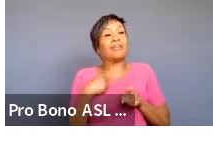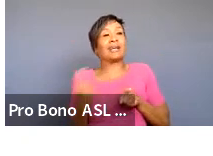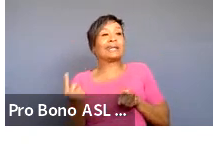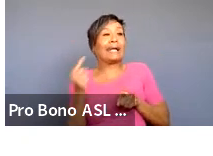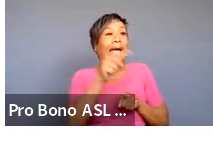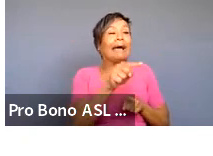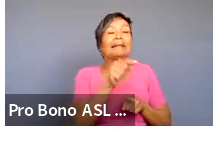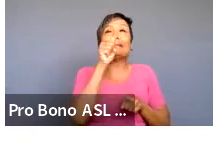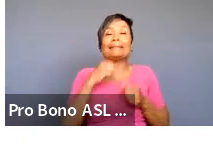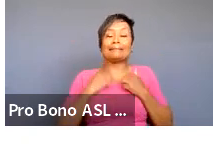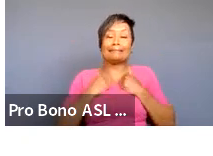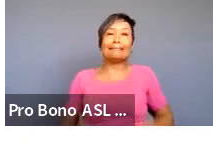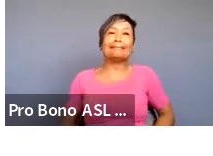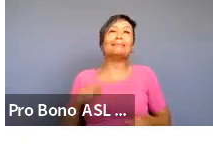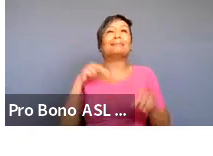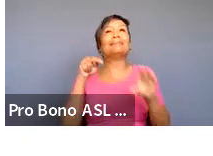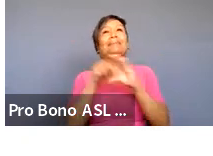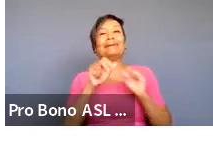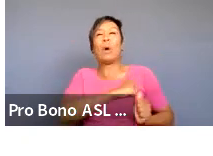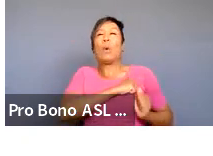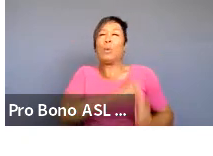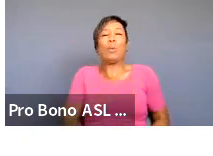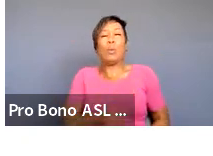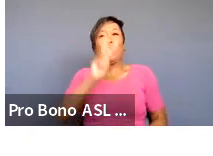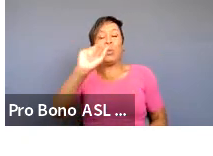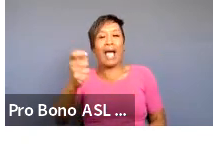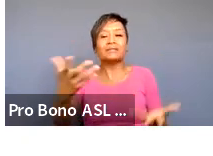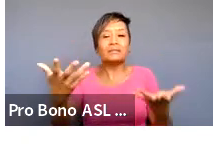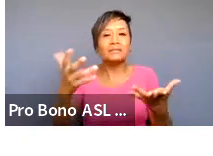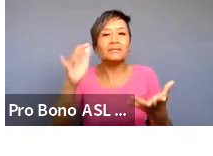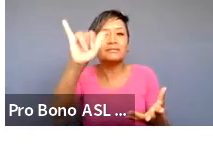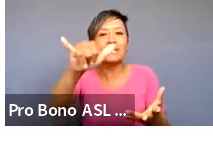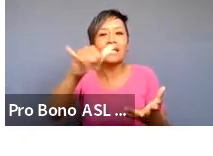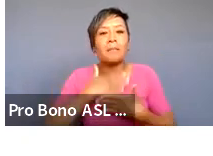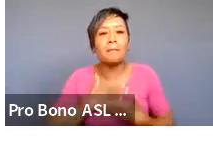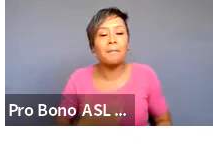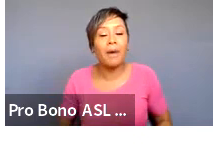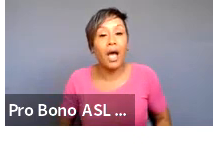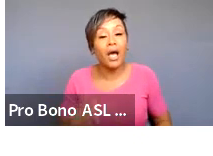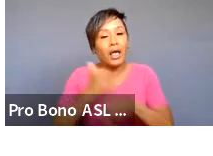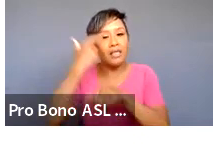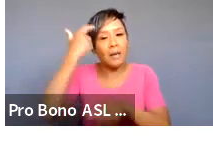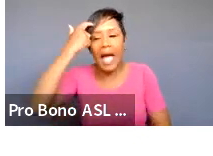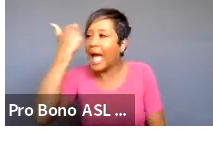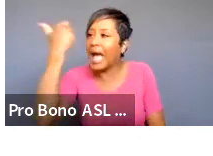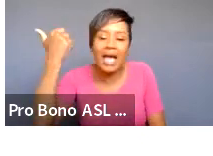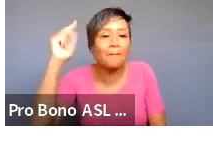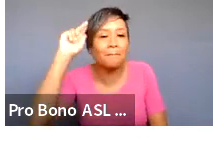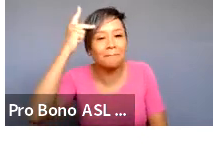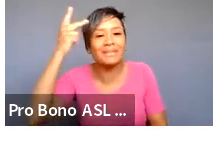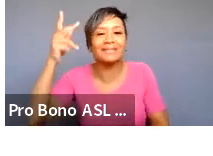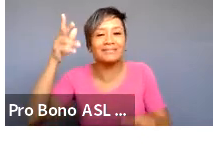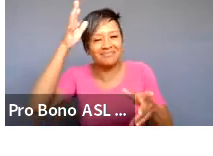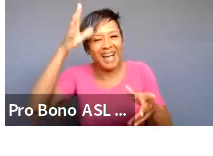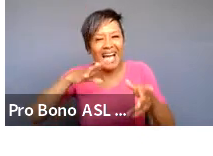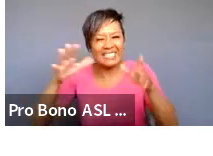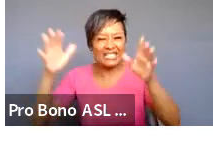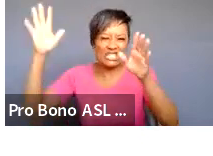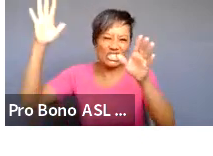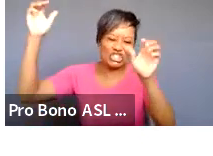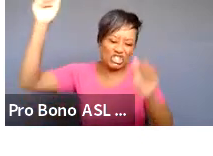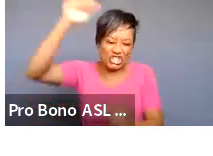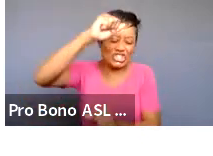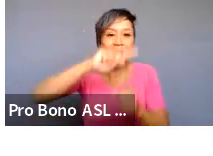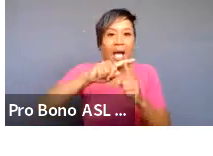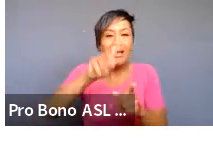talking about the societal norms placed on women's bodies through the lens of patriarchy hella fucking political but you don't really